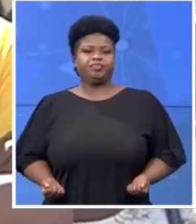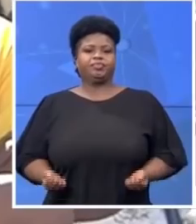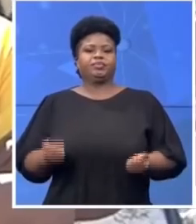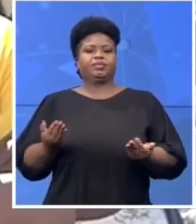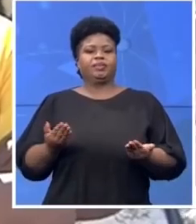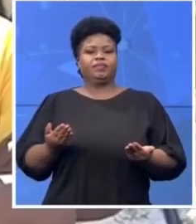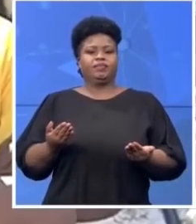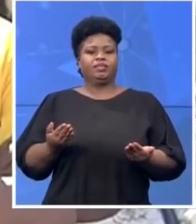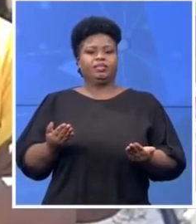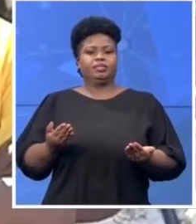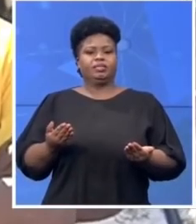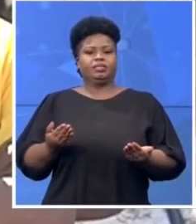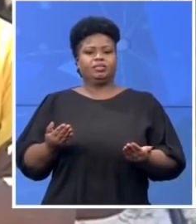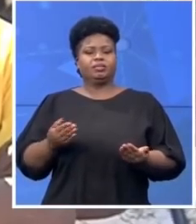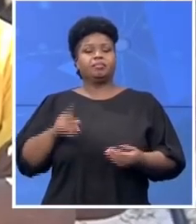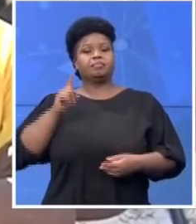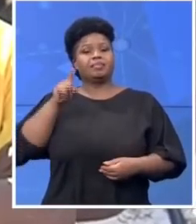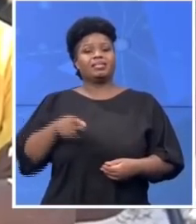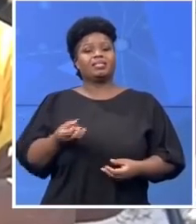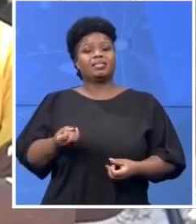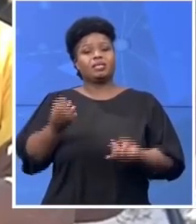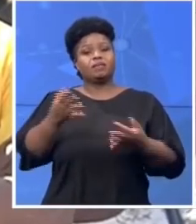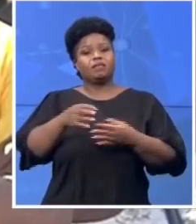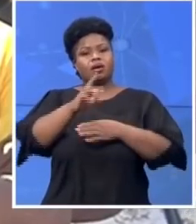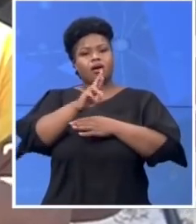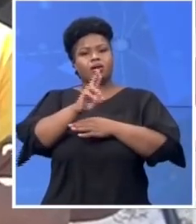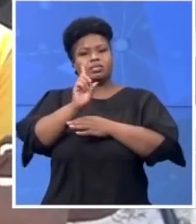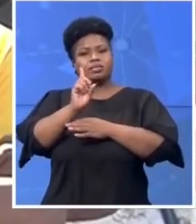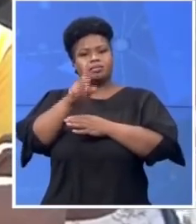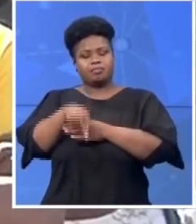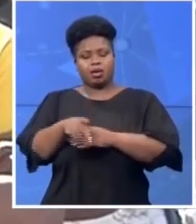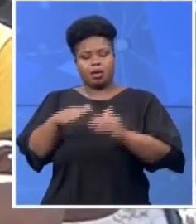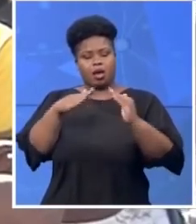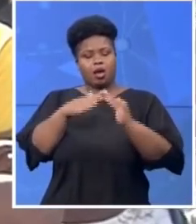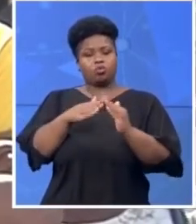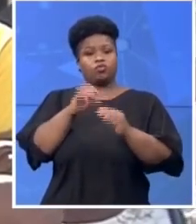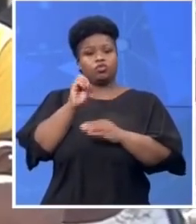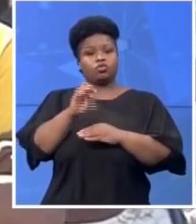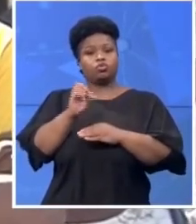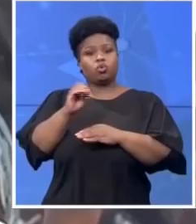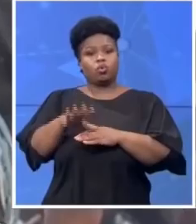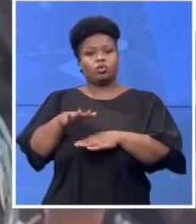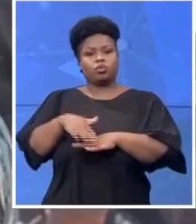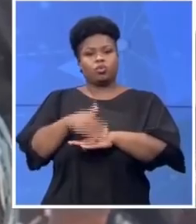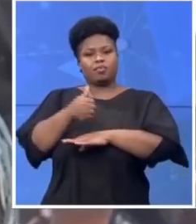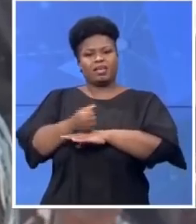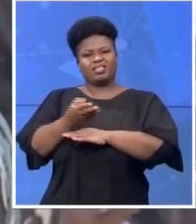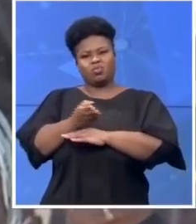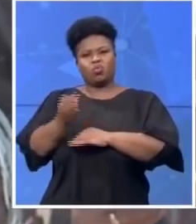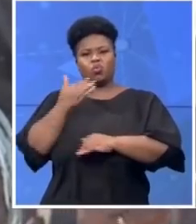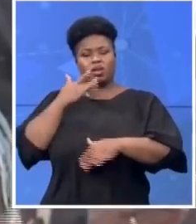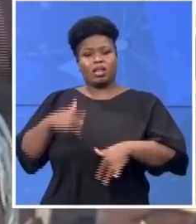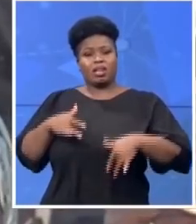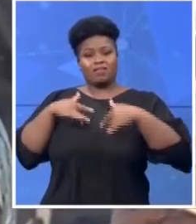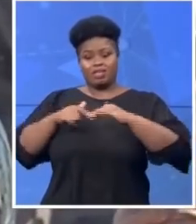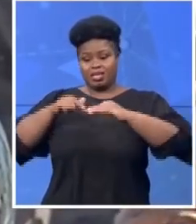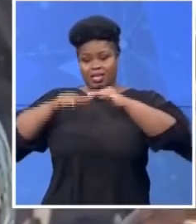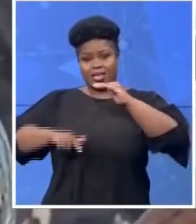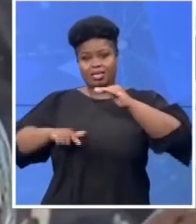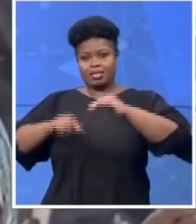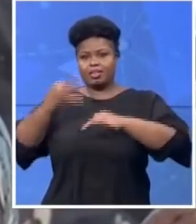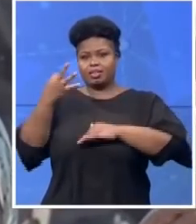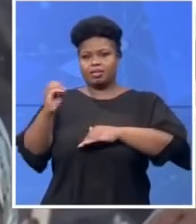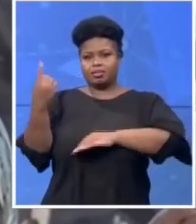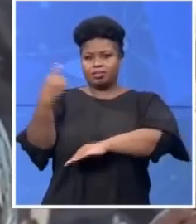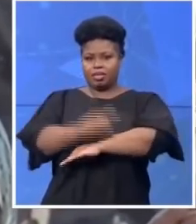for Soweto backyard dwellers within 30 days. We need to be efficient in